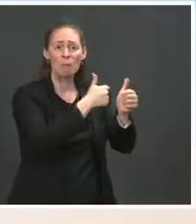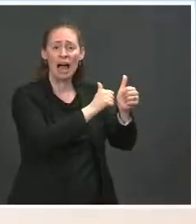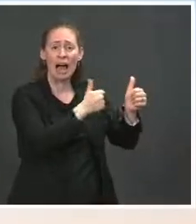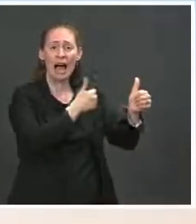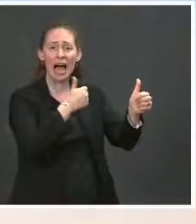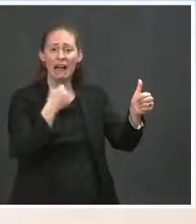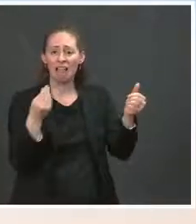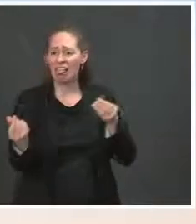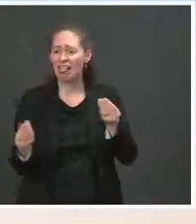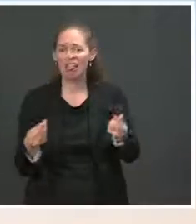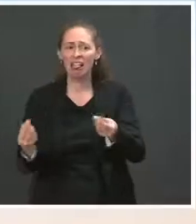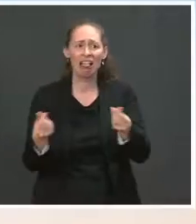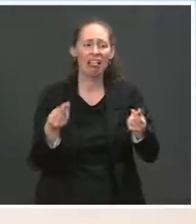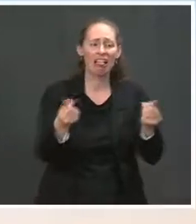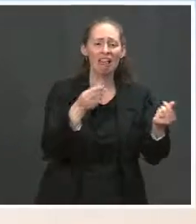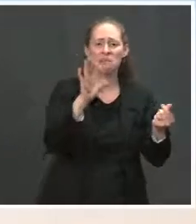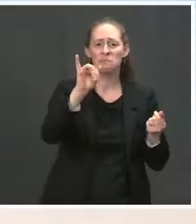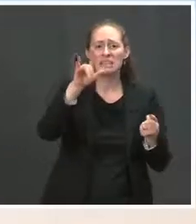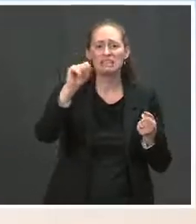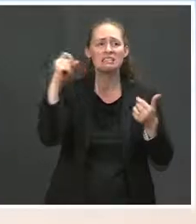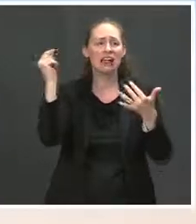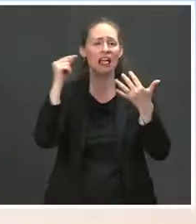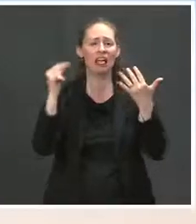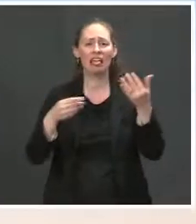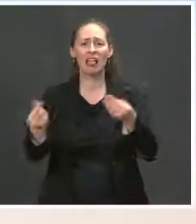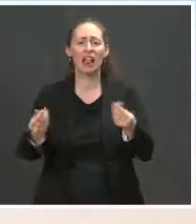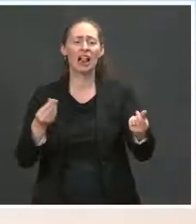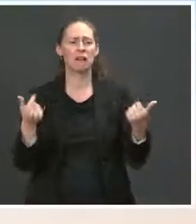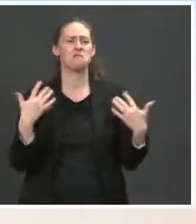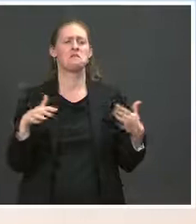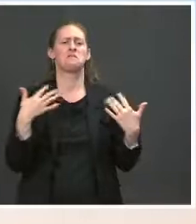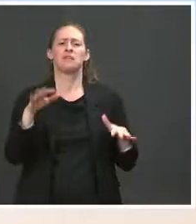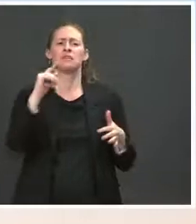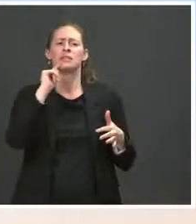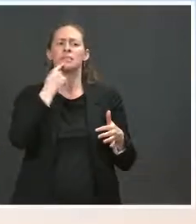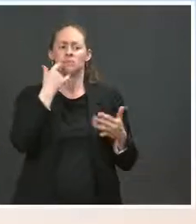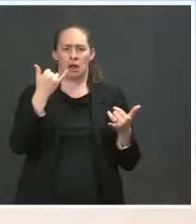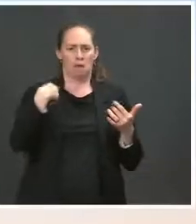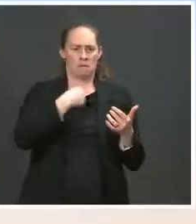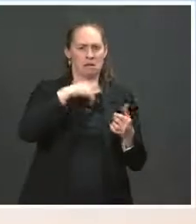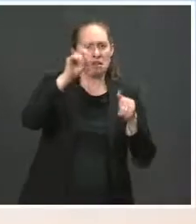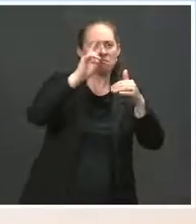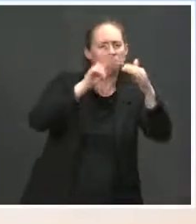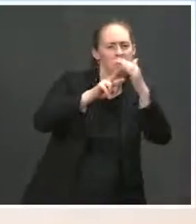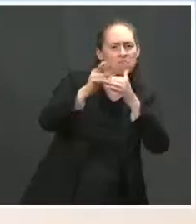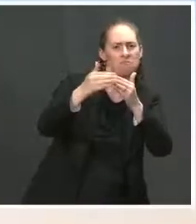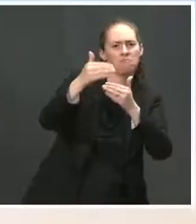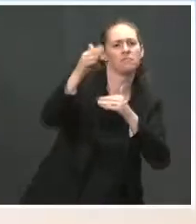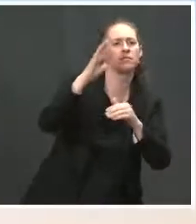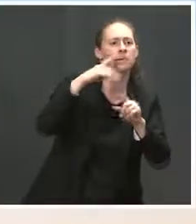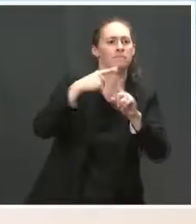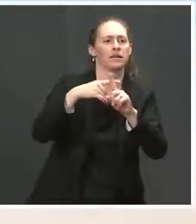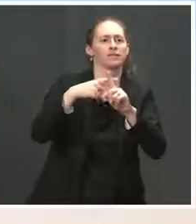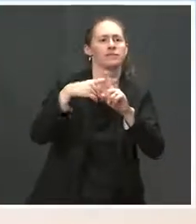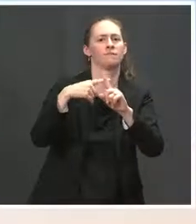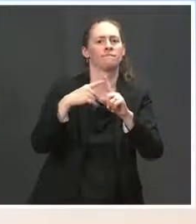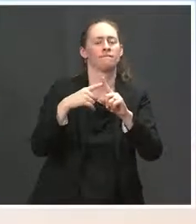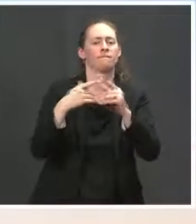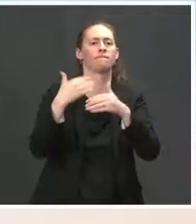more to be done, but we can see a clear positive downward trend on this chart, which is quite encouraging.